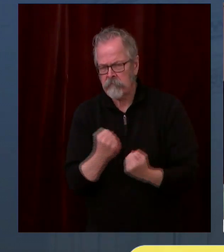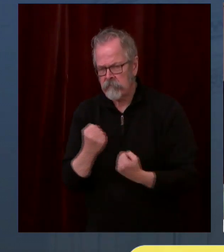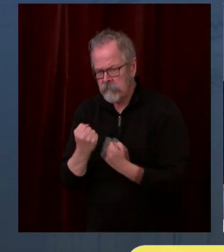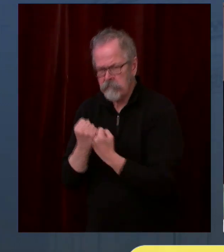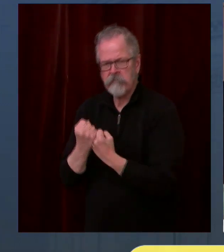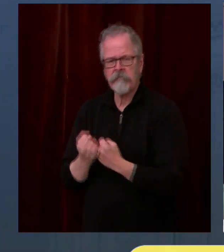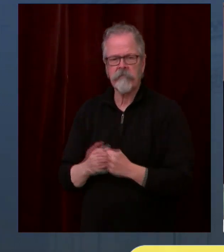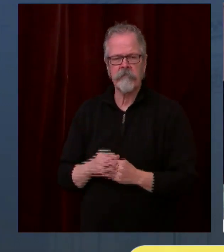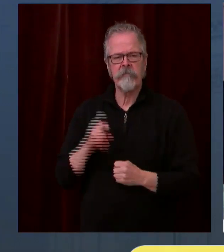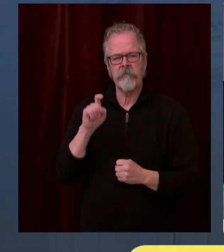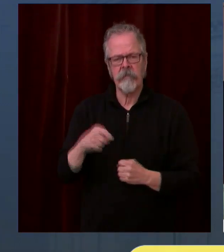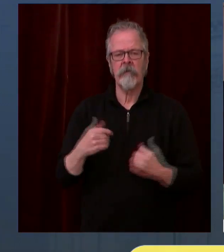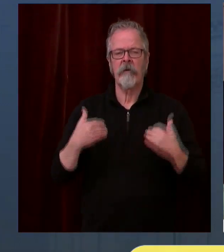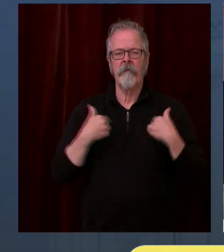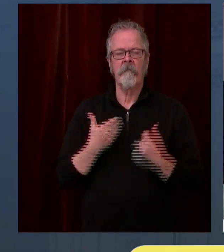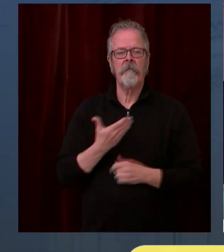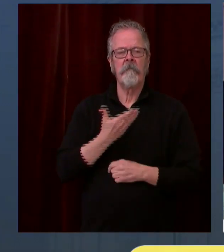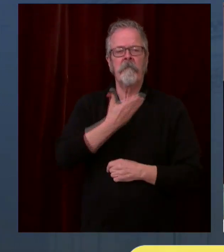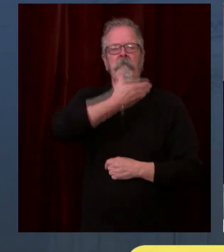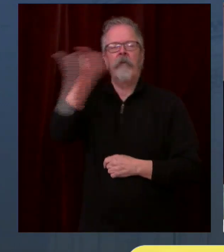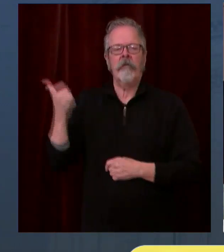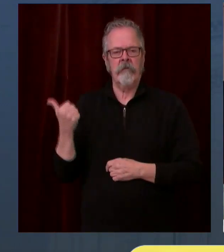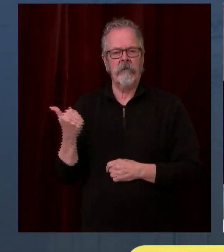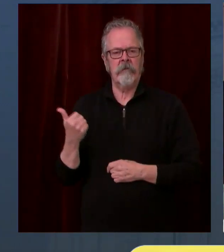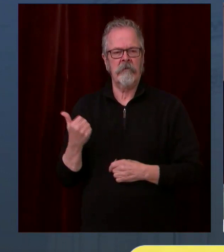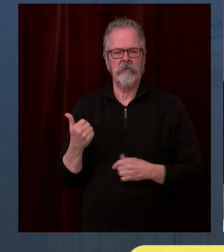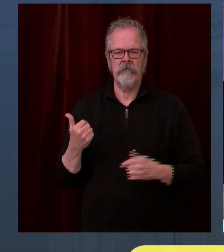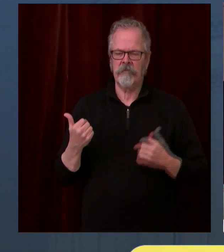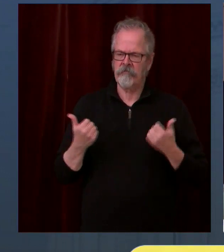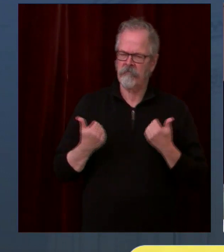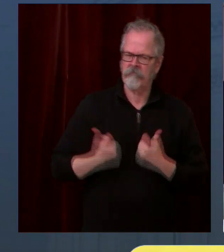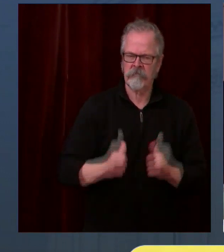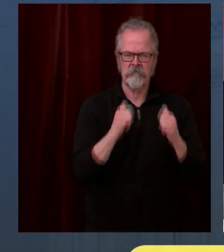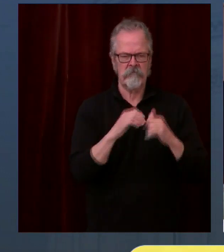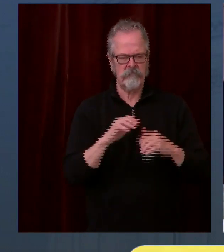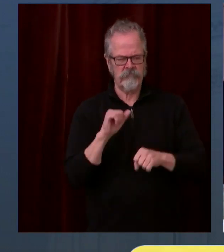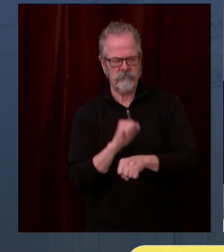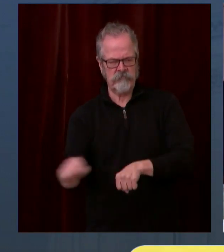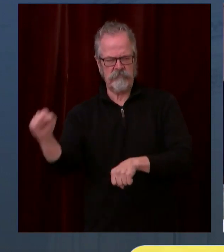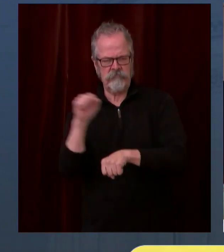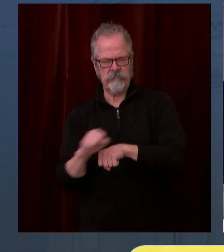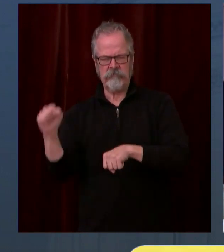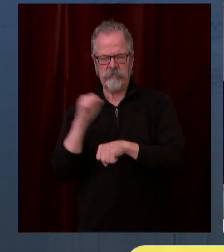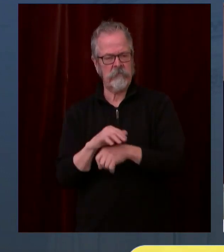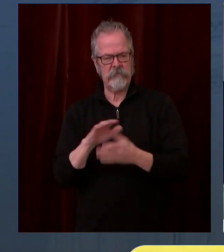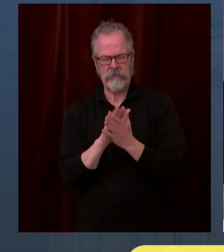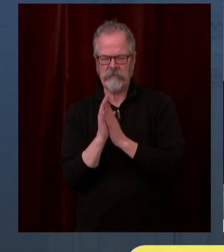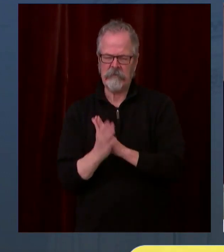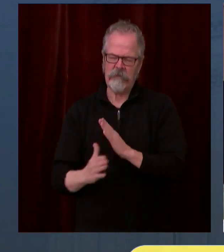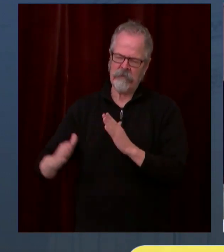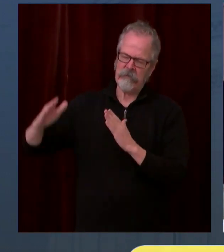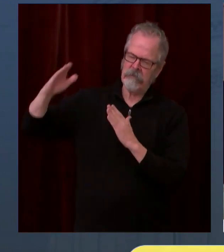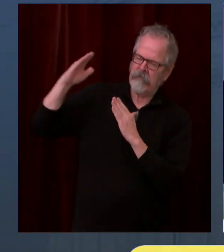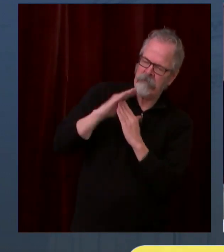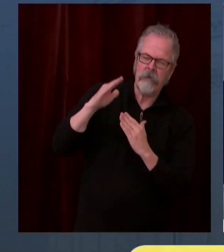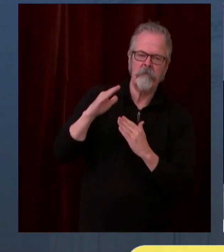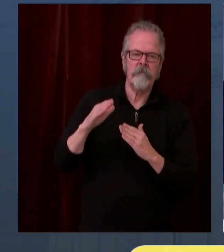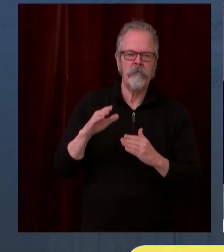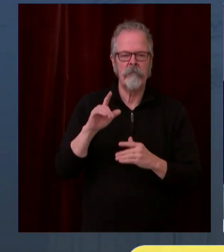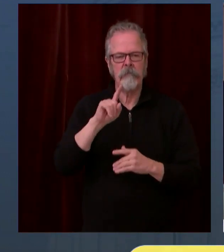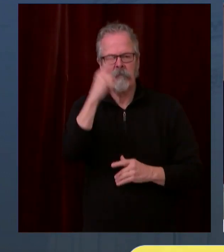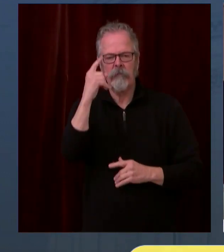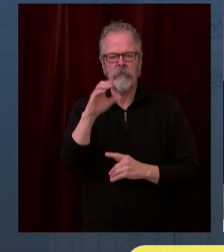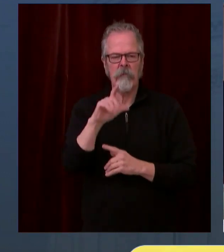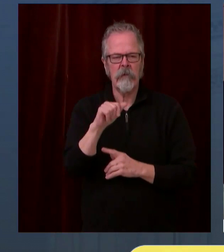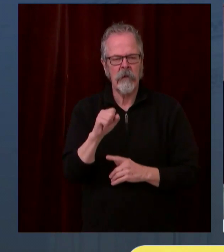of all of us together united by Governor Inslee's goal. This is without a doubt, a team sport.